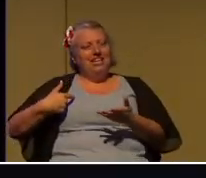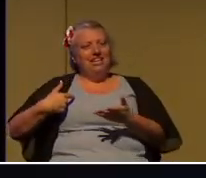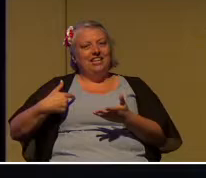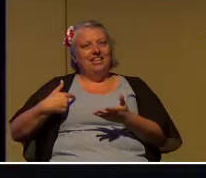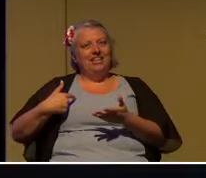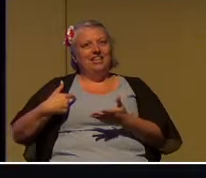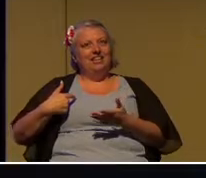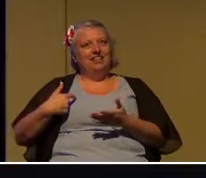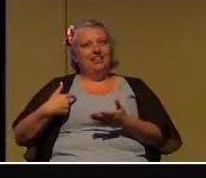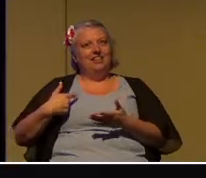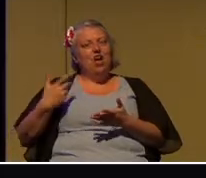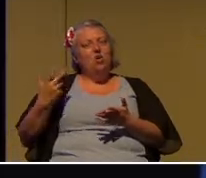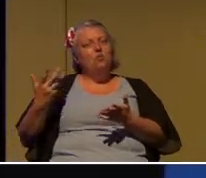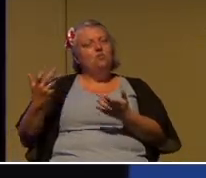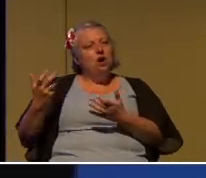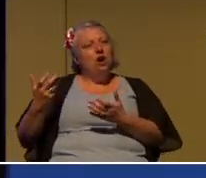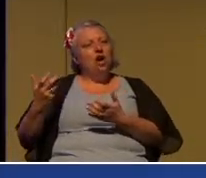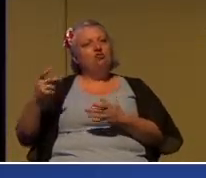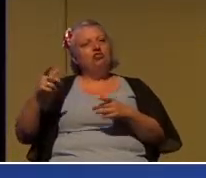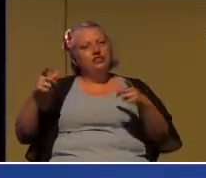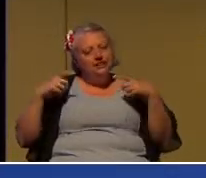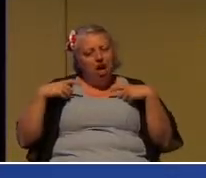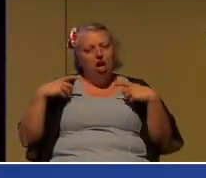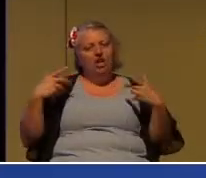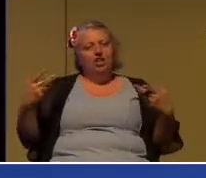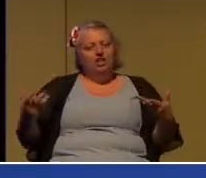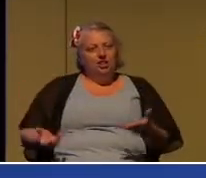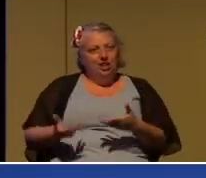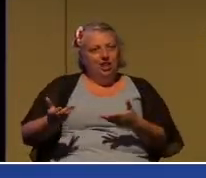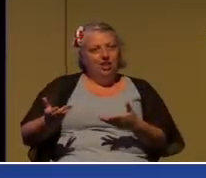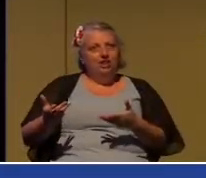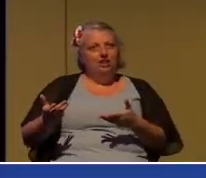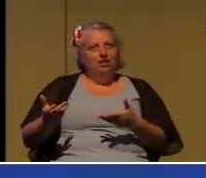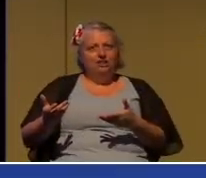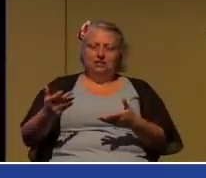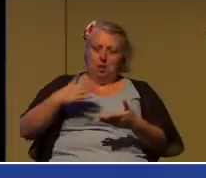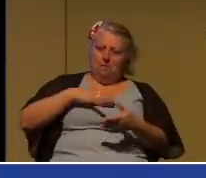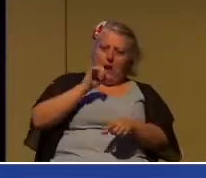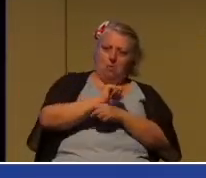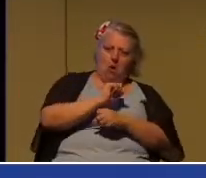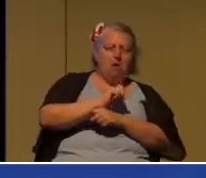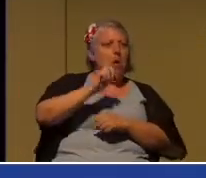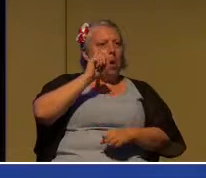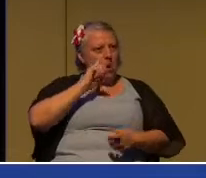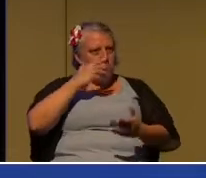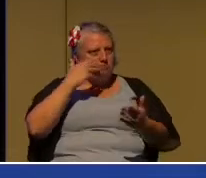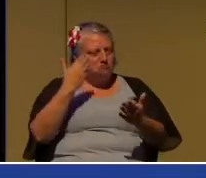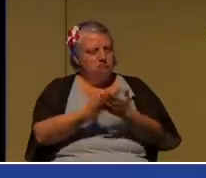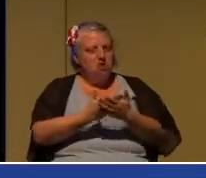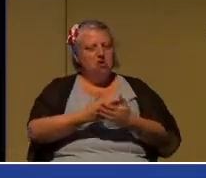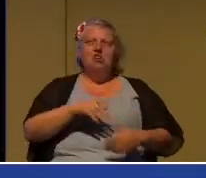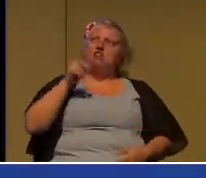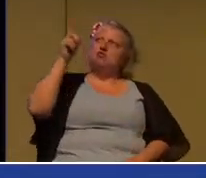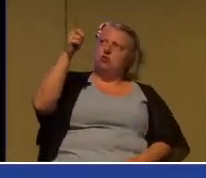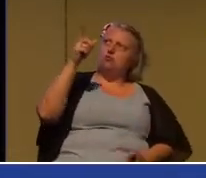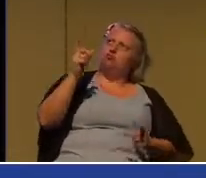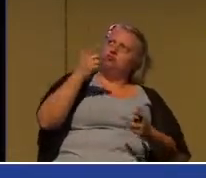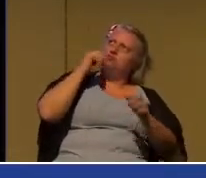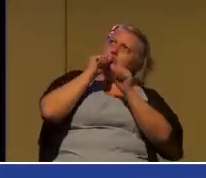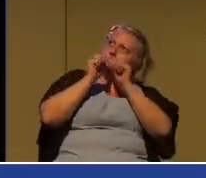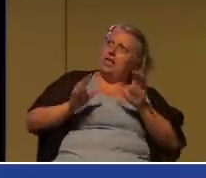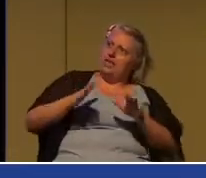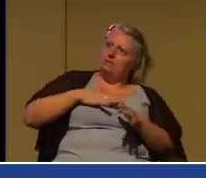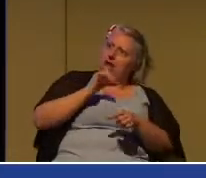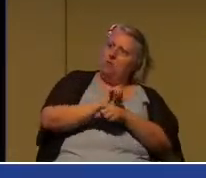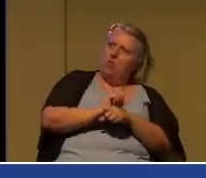Or if he had said, well, you know, we're, yeah, my work is looking pretty good and you're really blessing it, but you know, there's always